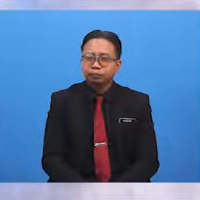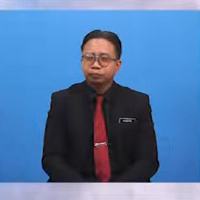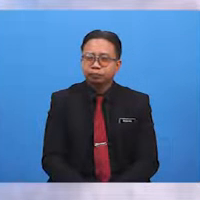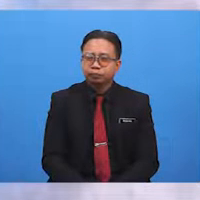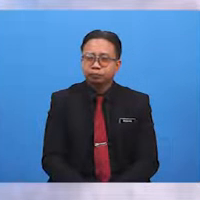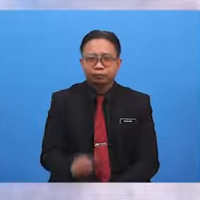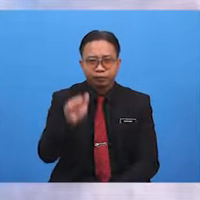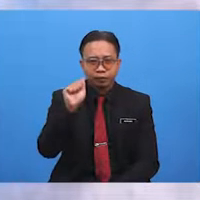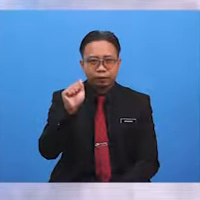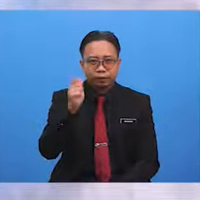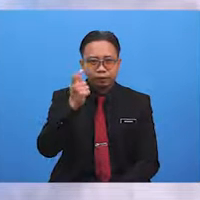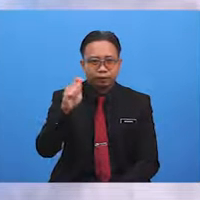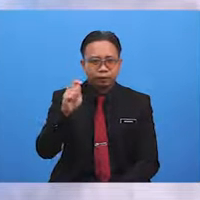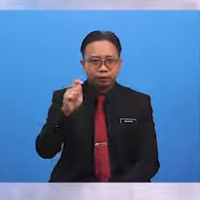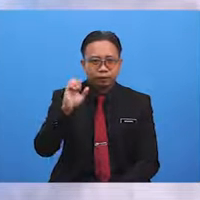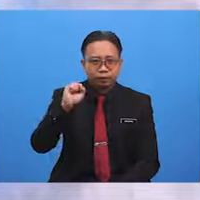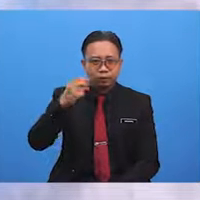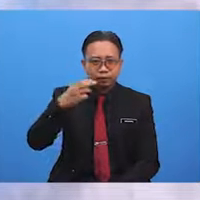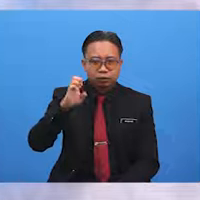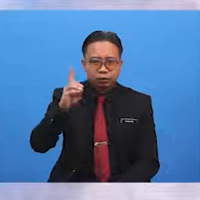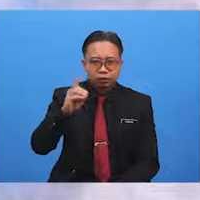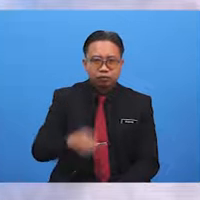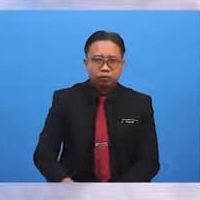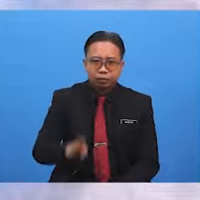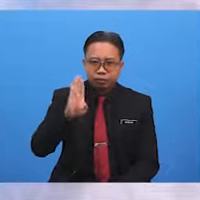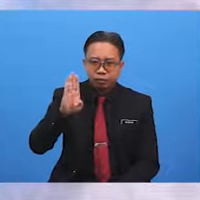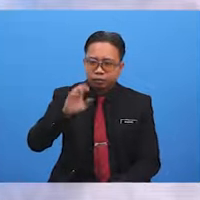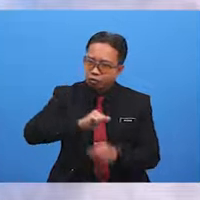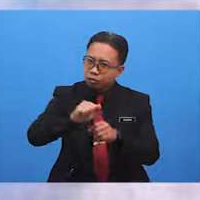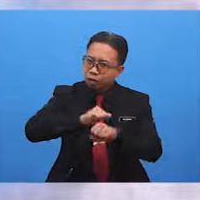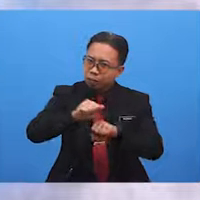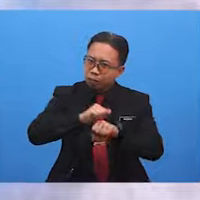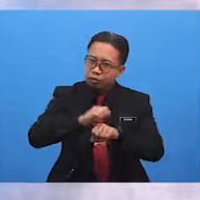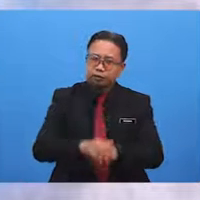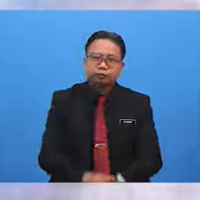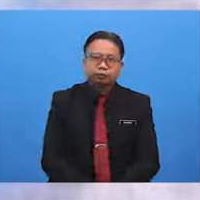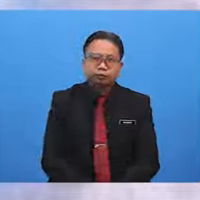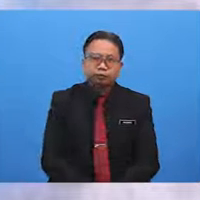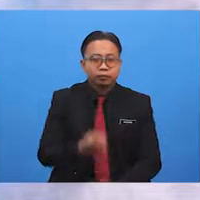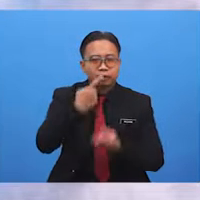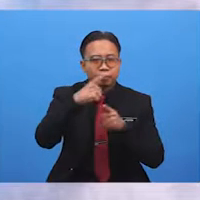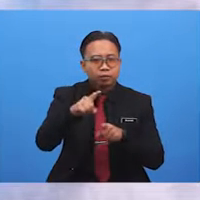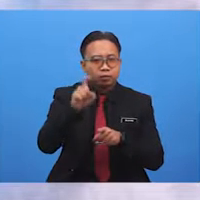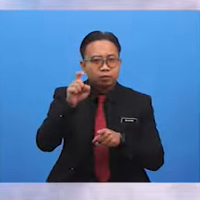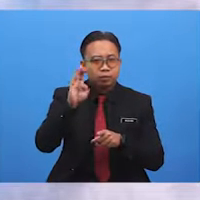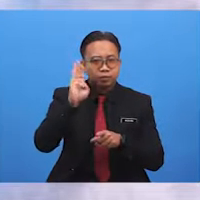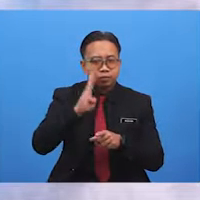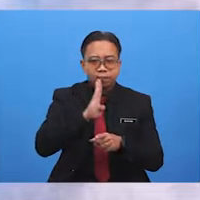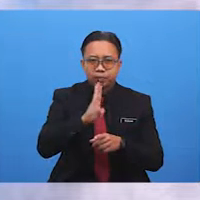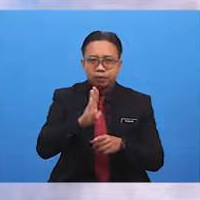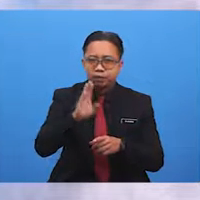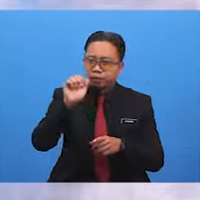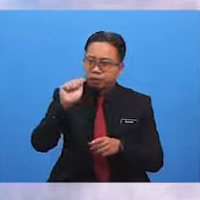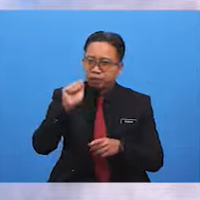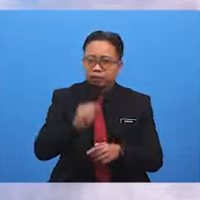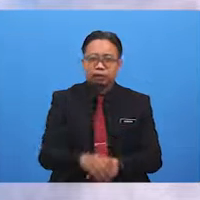A. The shed. B. Scrubbing. The answer must be A. The